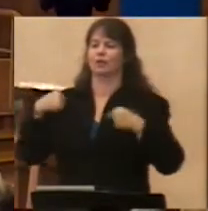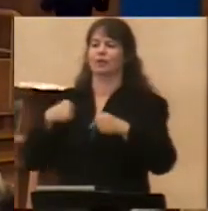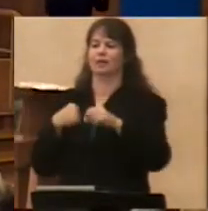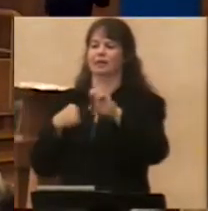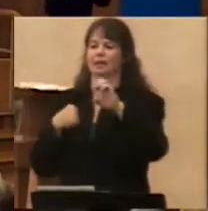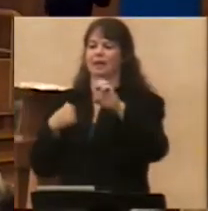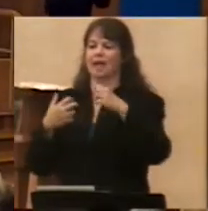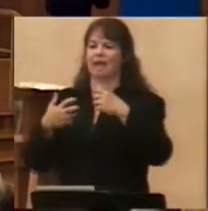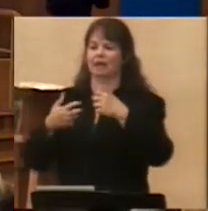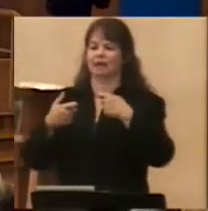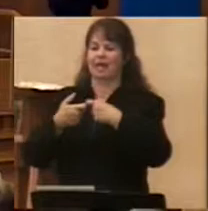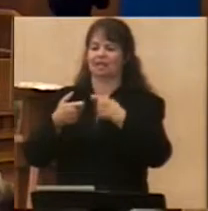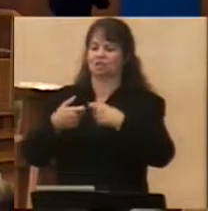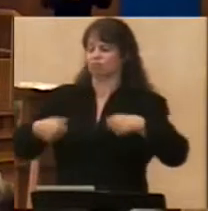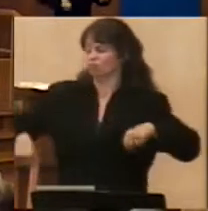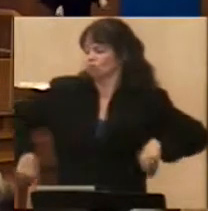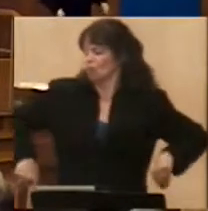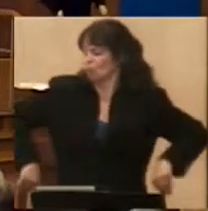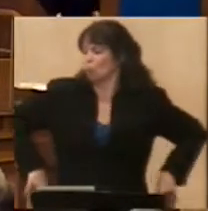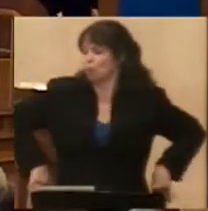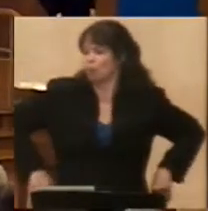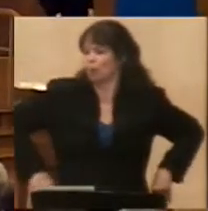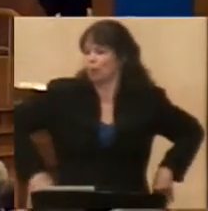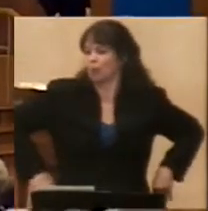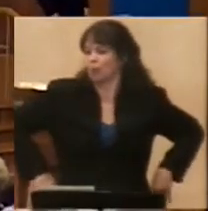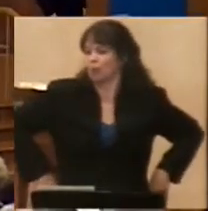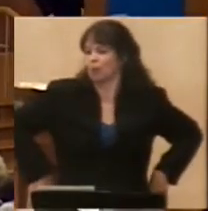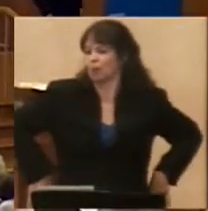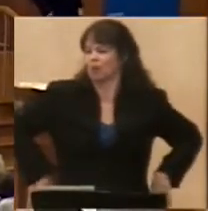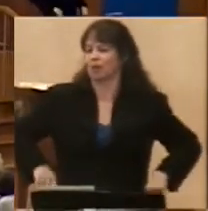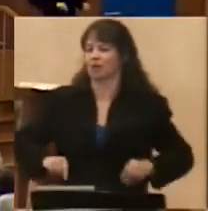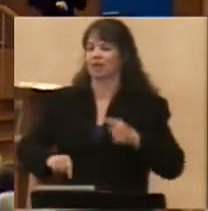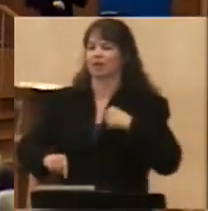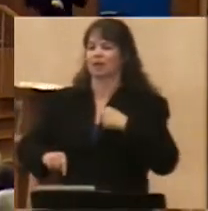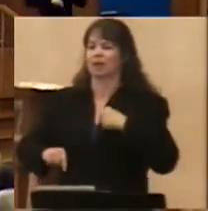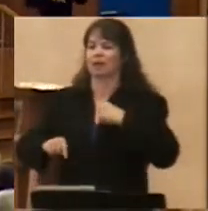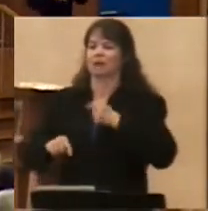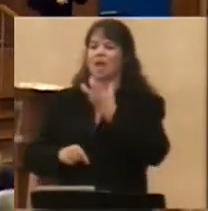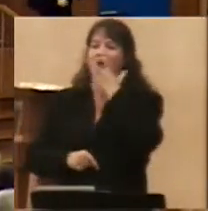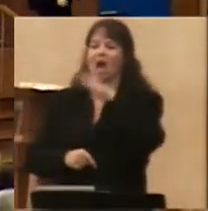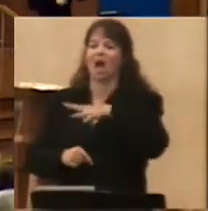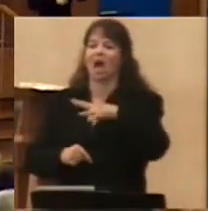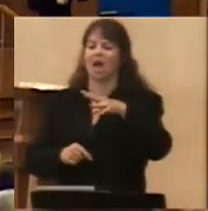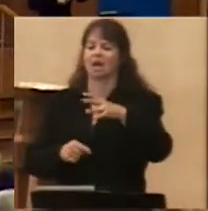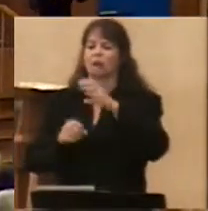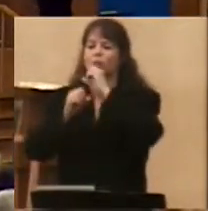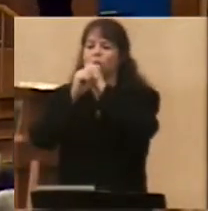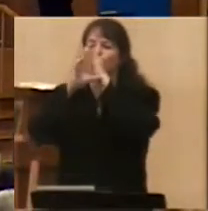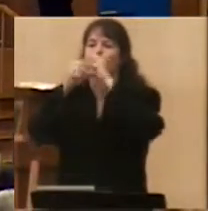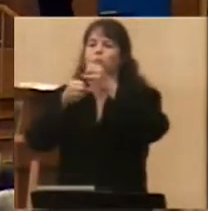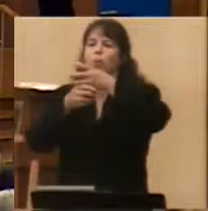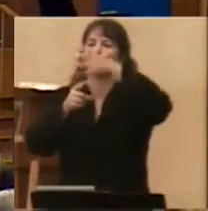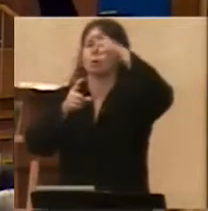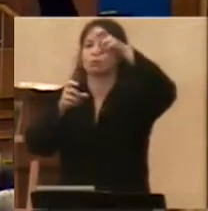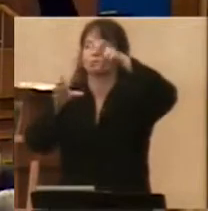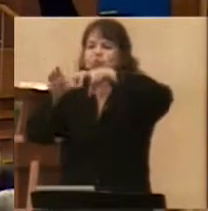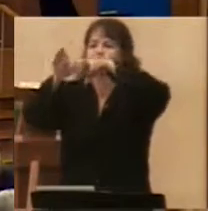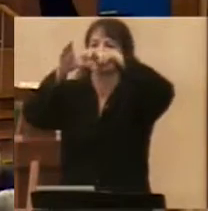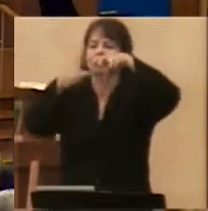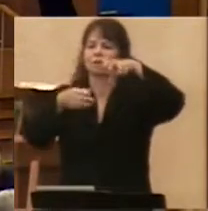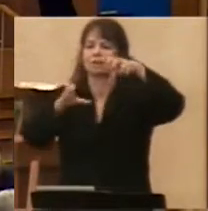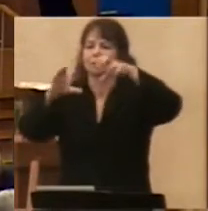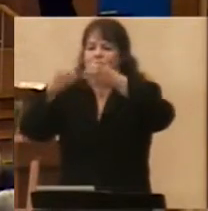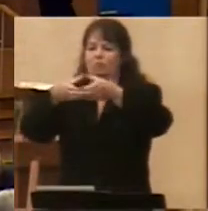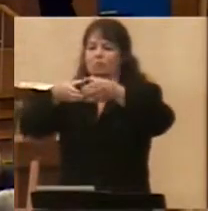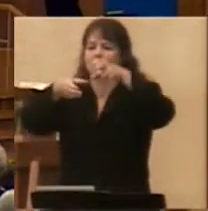goes up on a helicopter or a hot air balloon and jumps off and he pushes his throttle and starts to fly